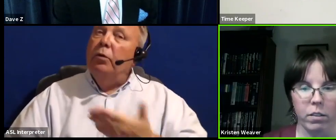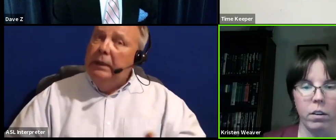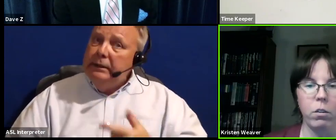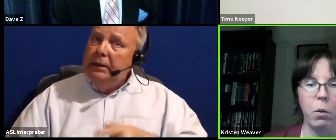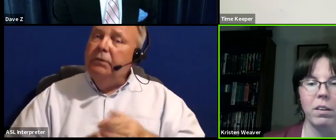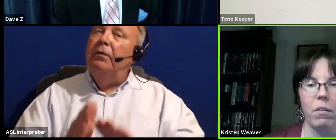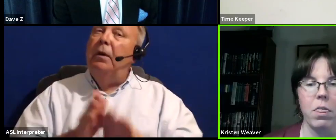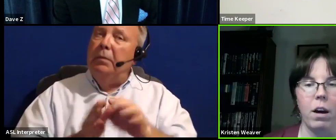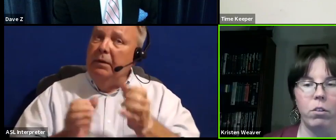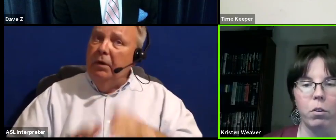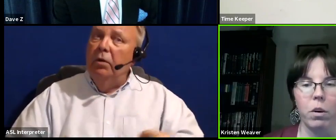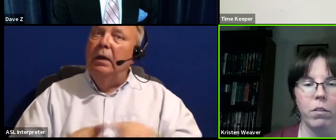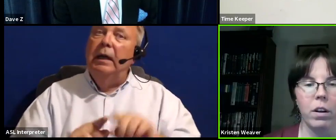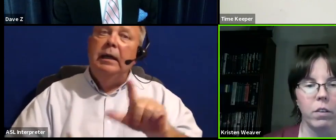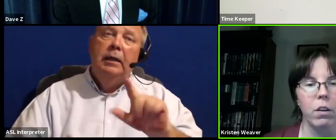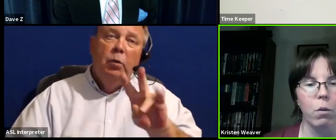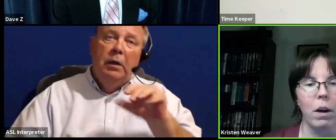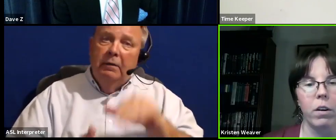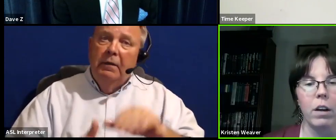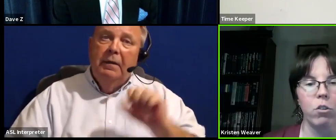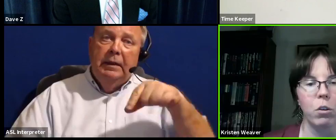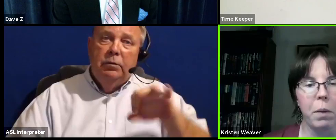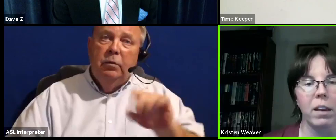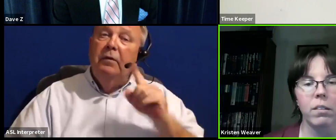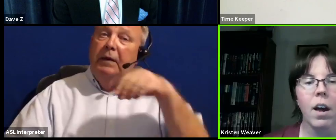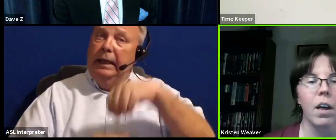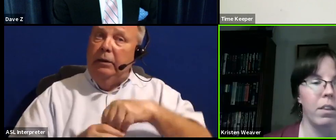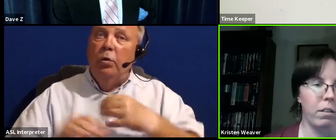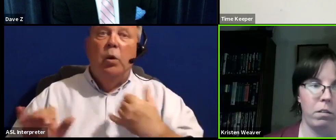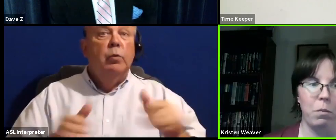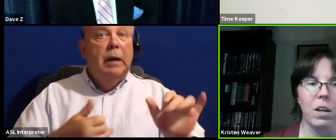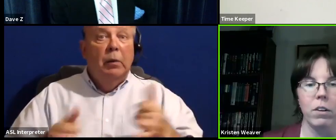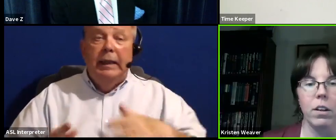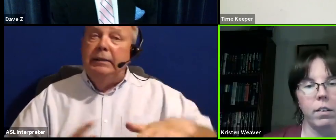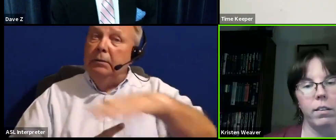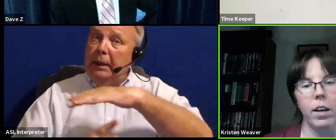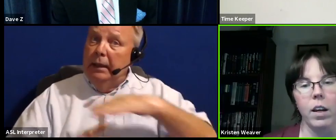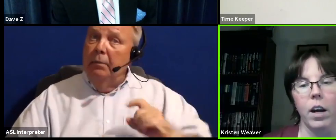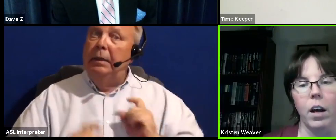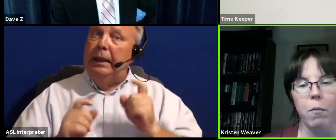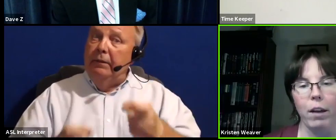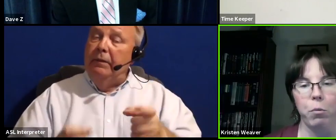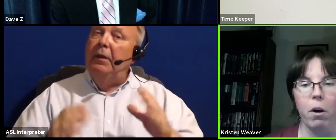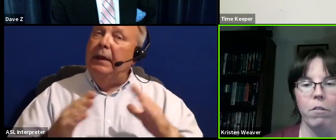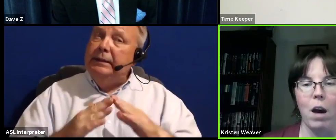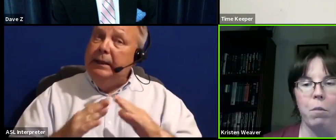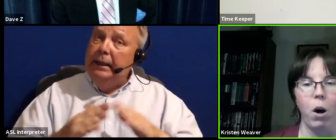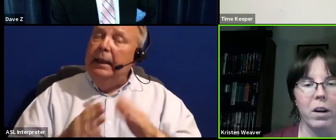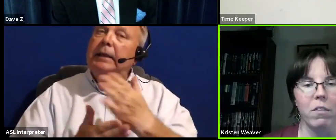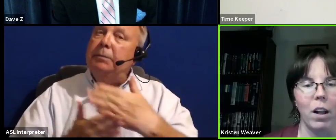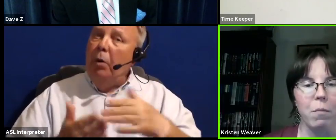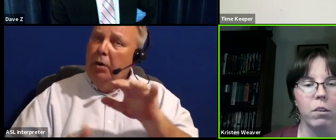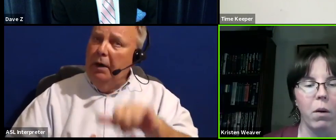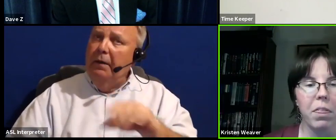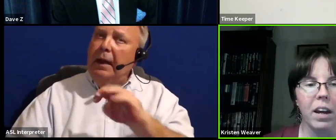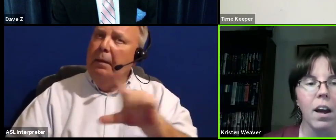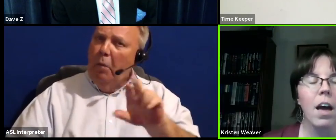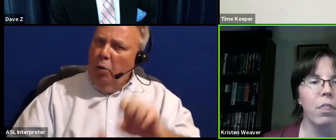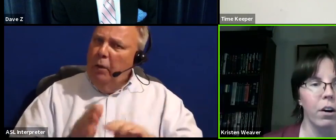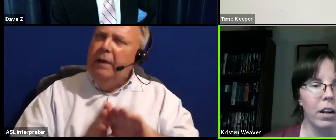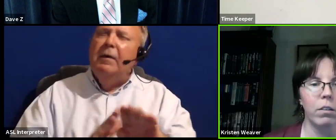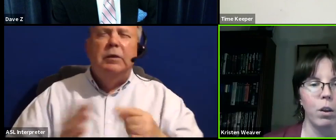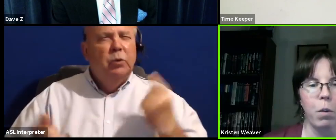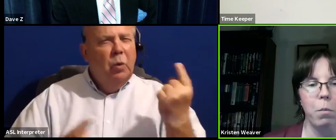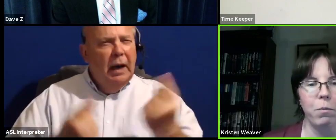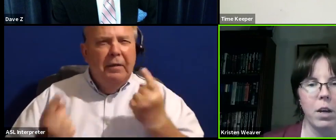such as the 27,000 square feet of indoor recreation space that's to be given to the city as part of that mall redevelopment. So I think